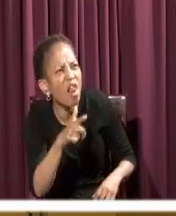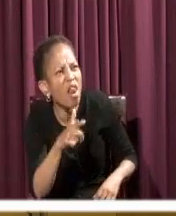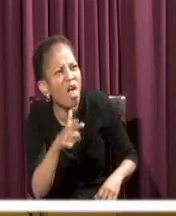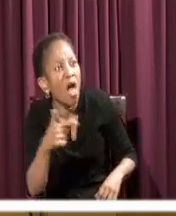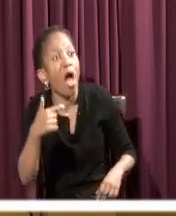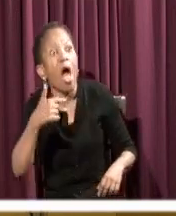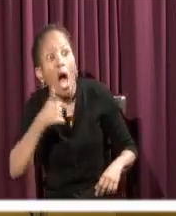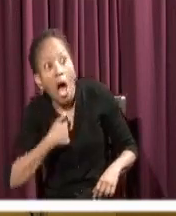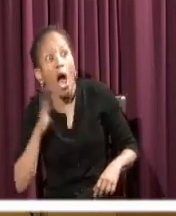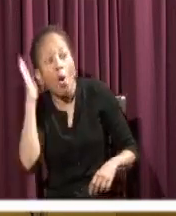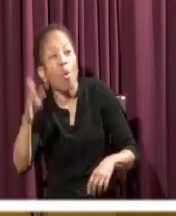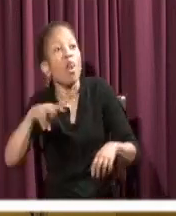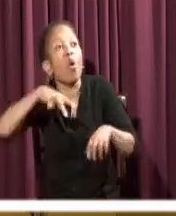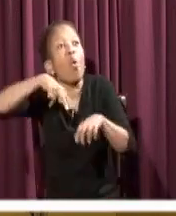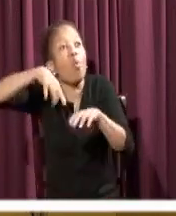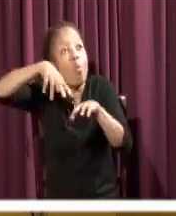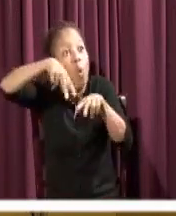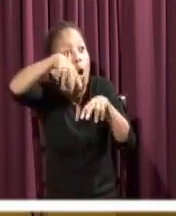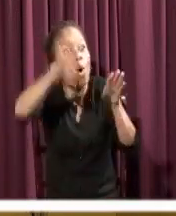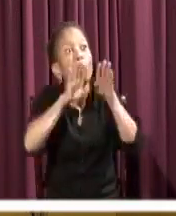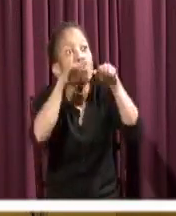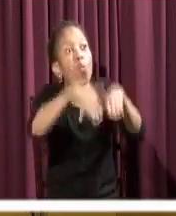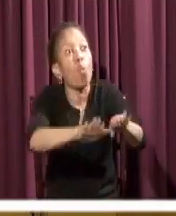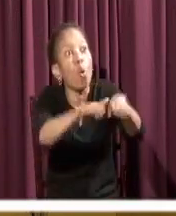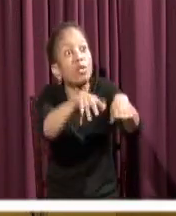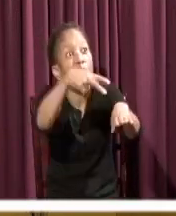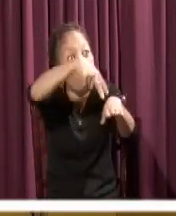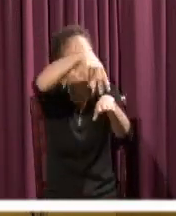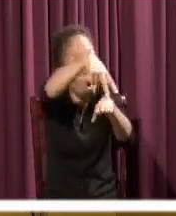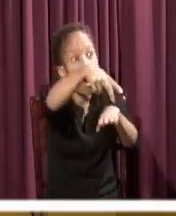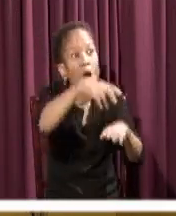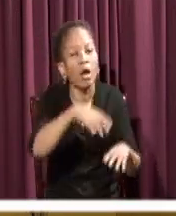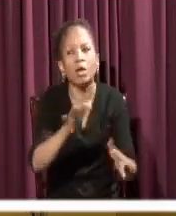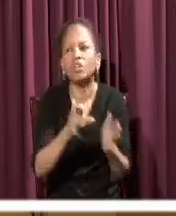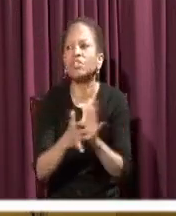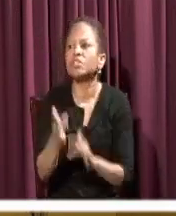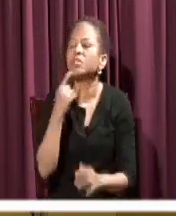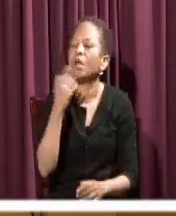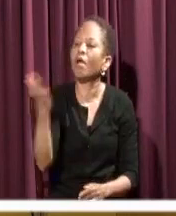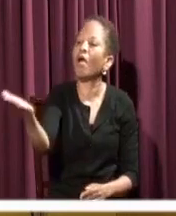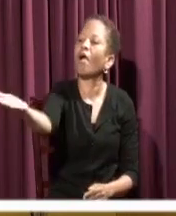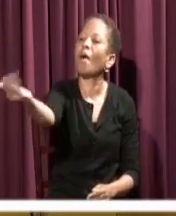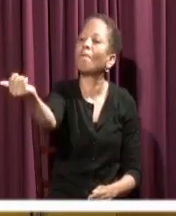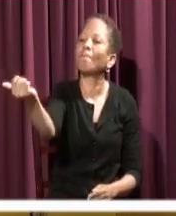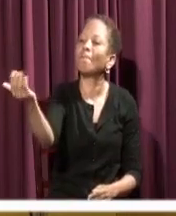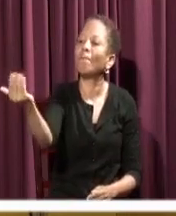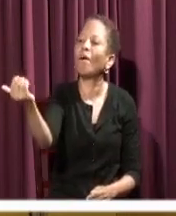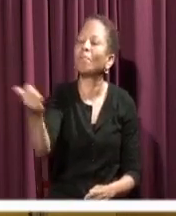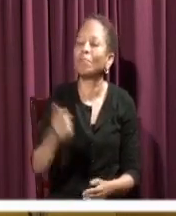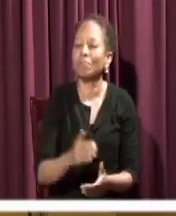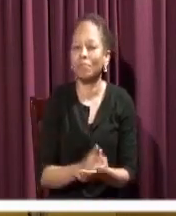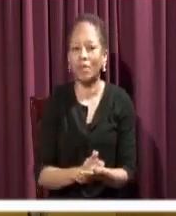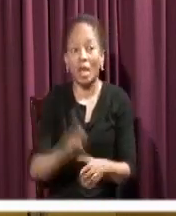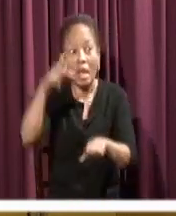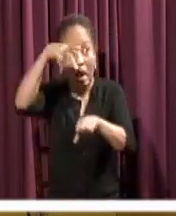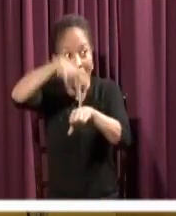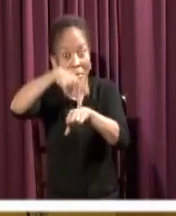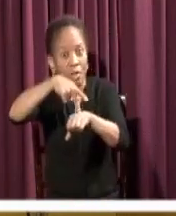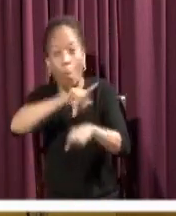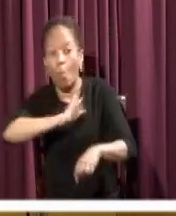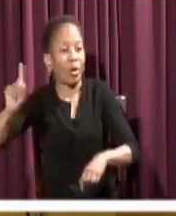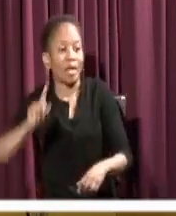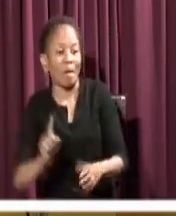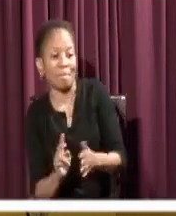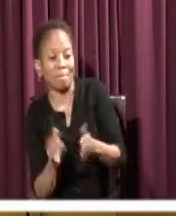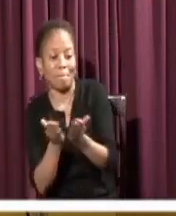tell me to come to you across the water. Come, said Jesus. Then Peter got out of the boat